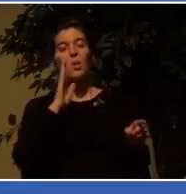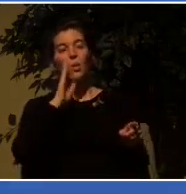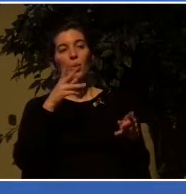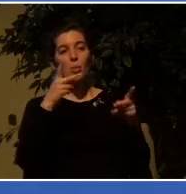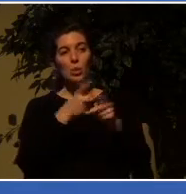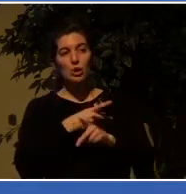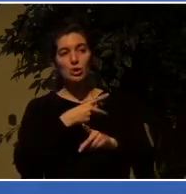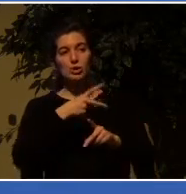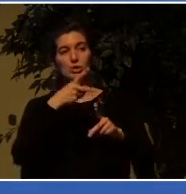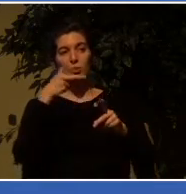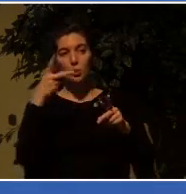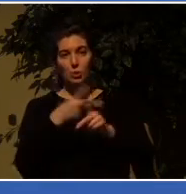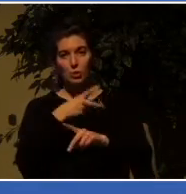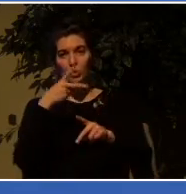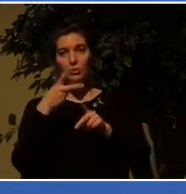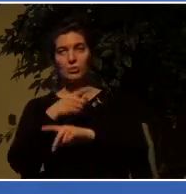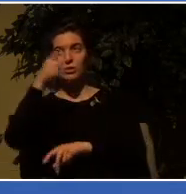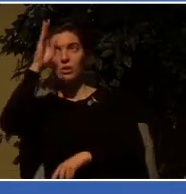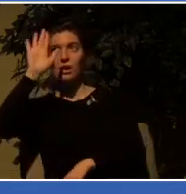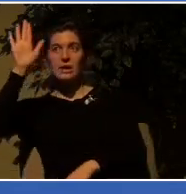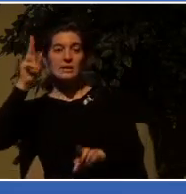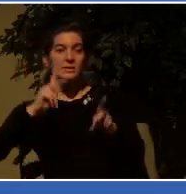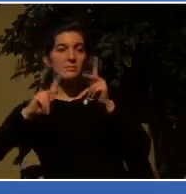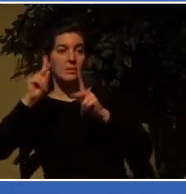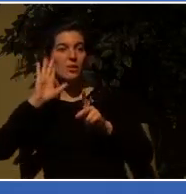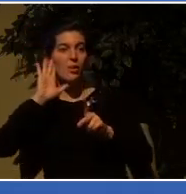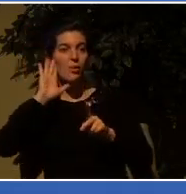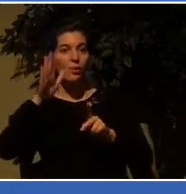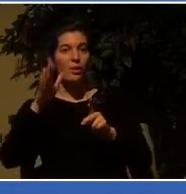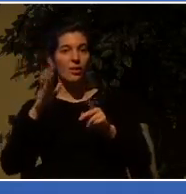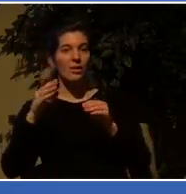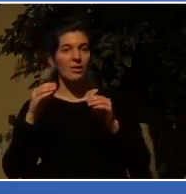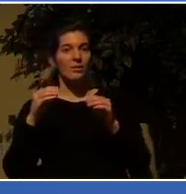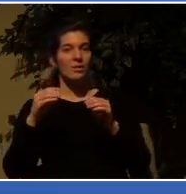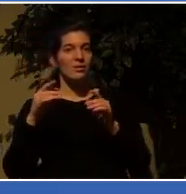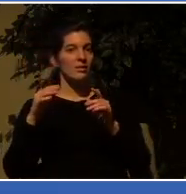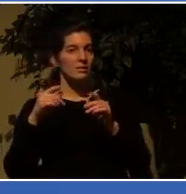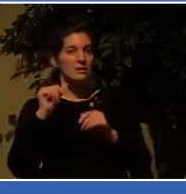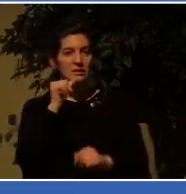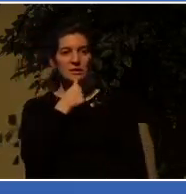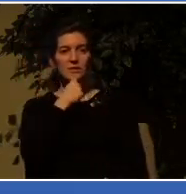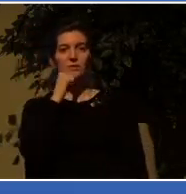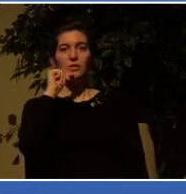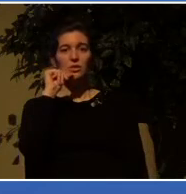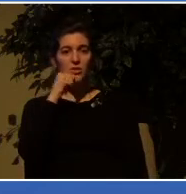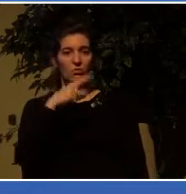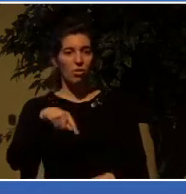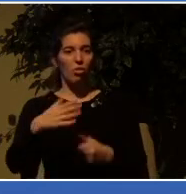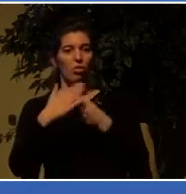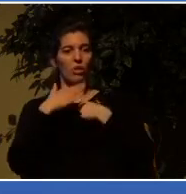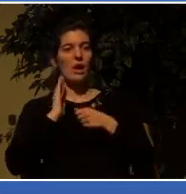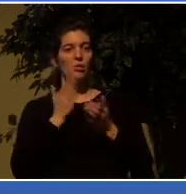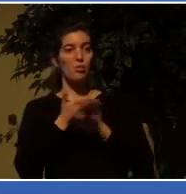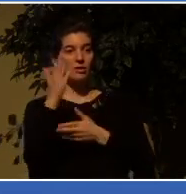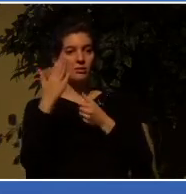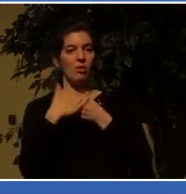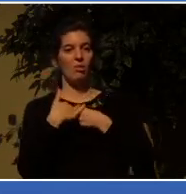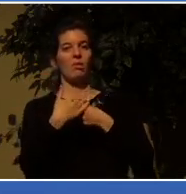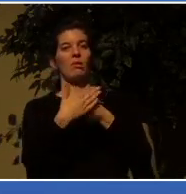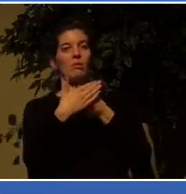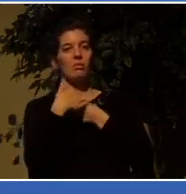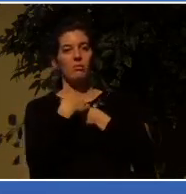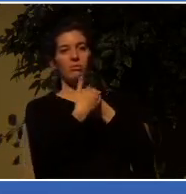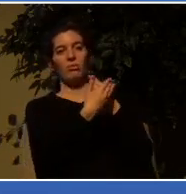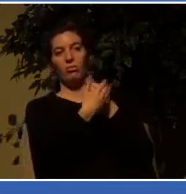happen. And you and I need to understand that in those